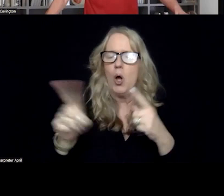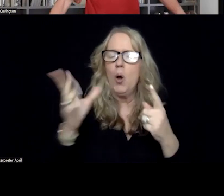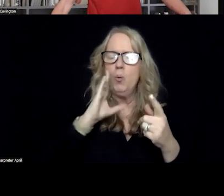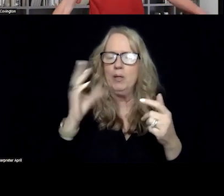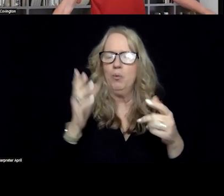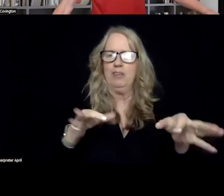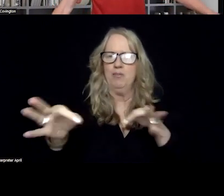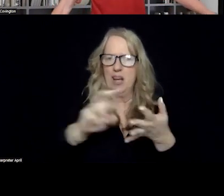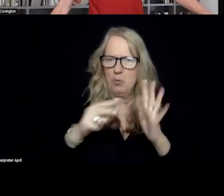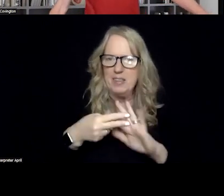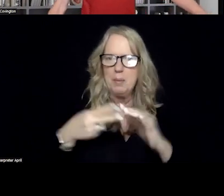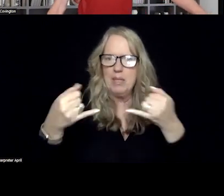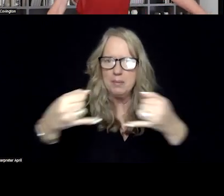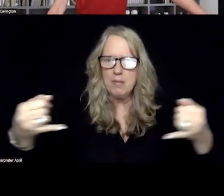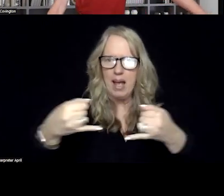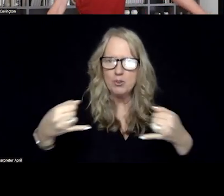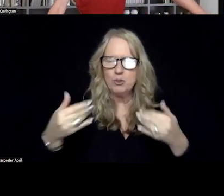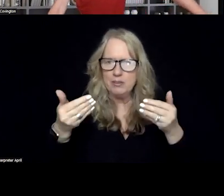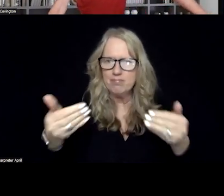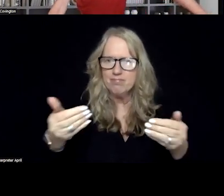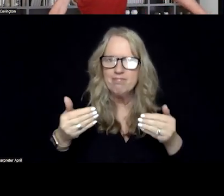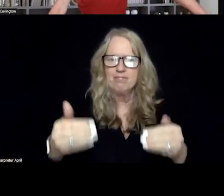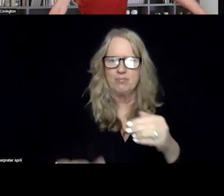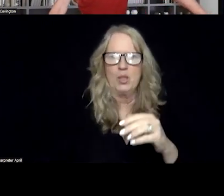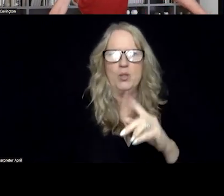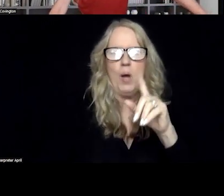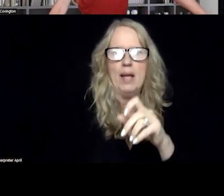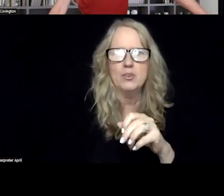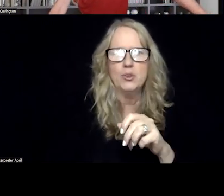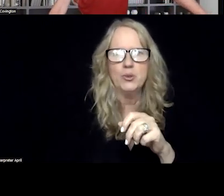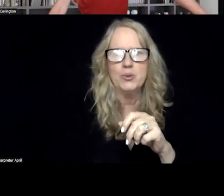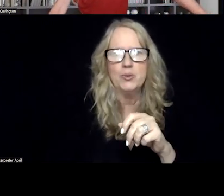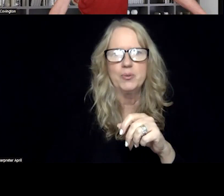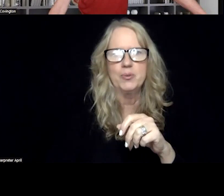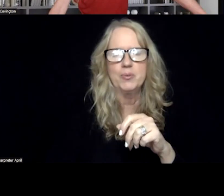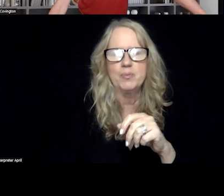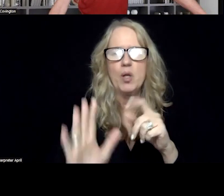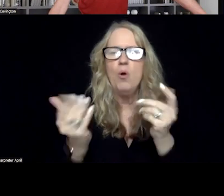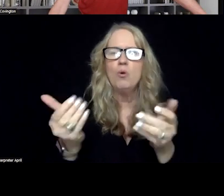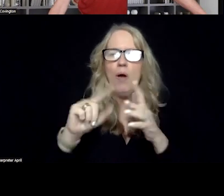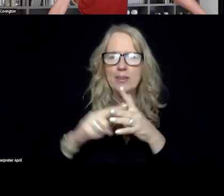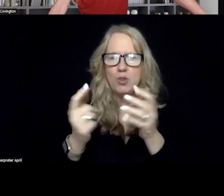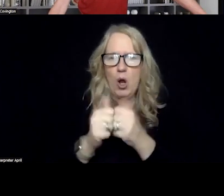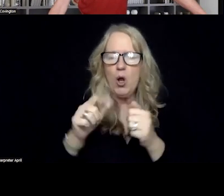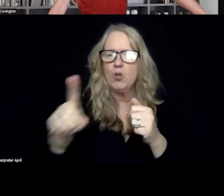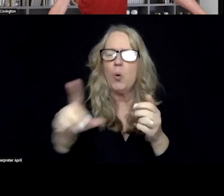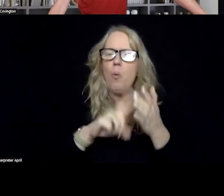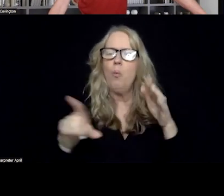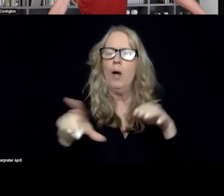to the edges on the question. And we'd ask you to go ahead and start by giving us a baseline.